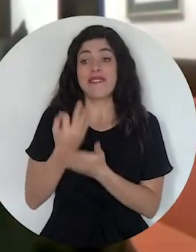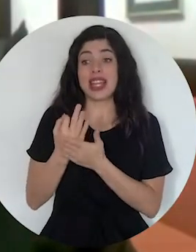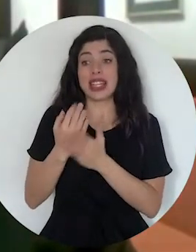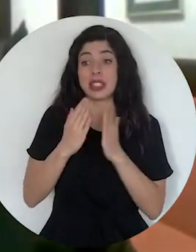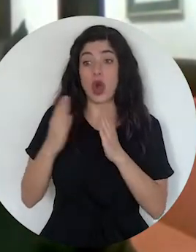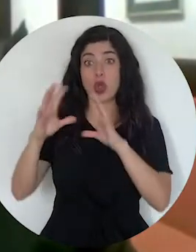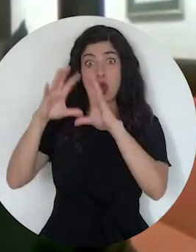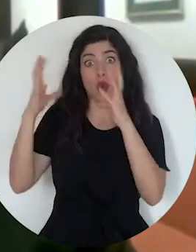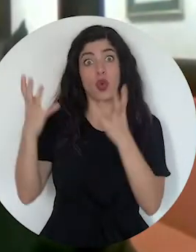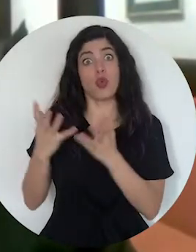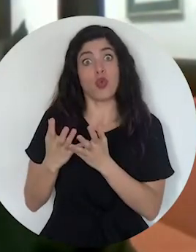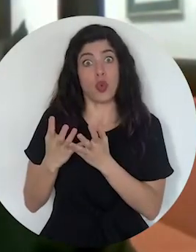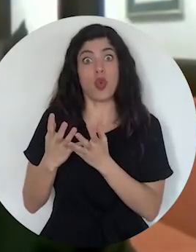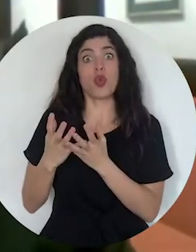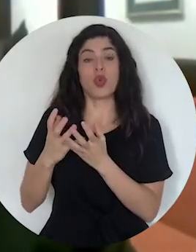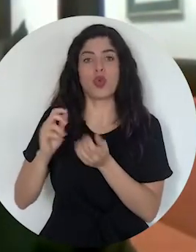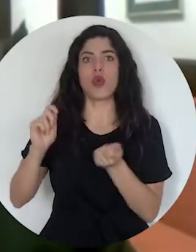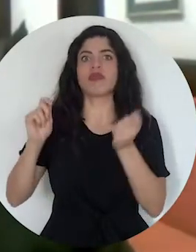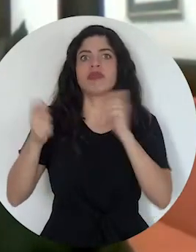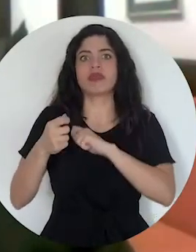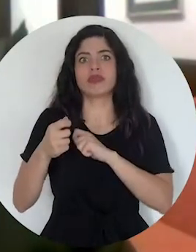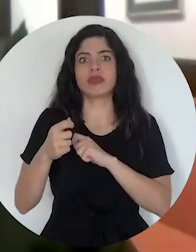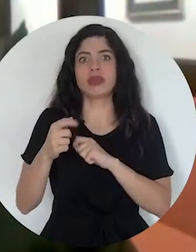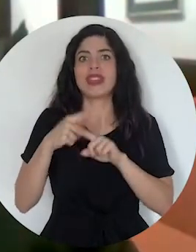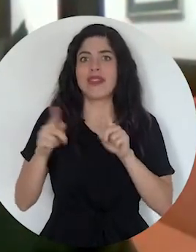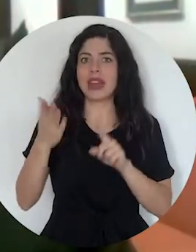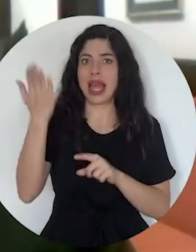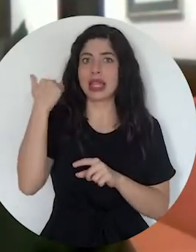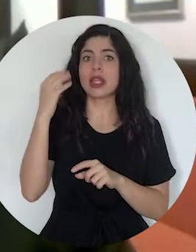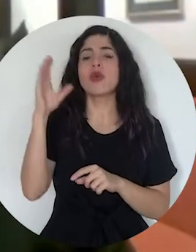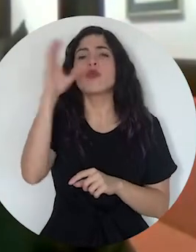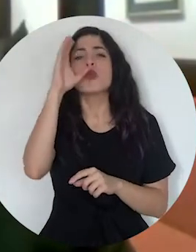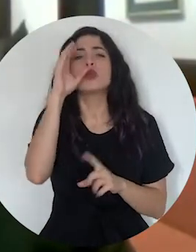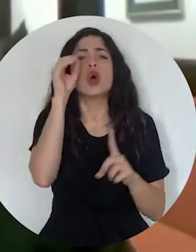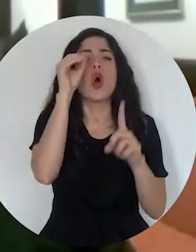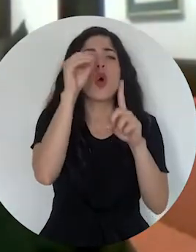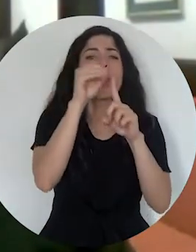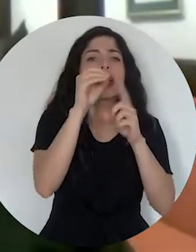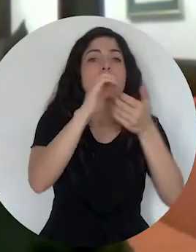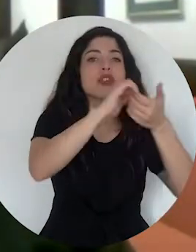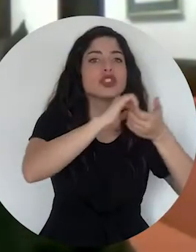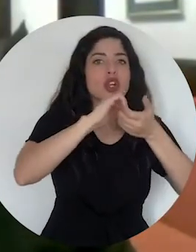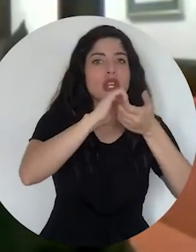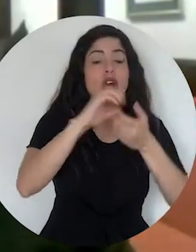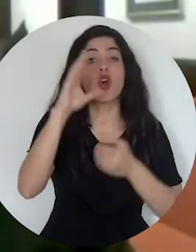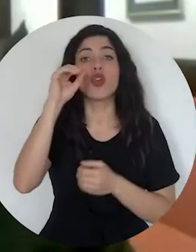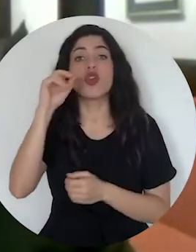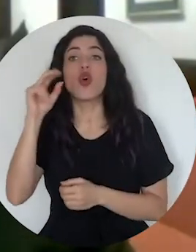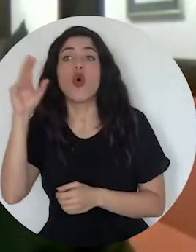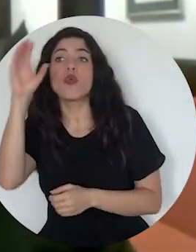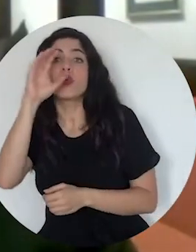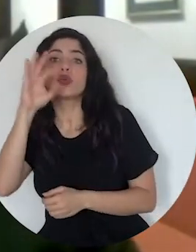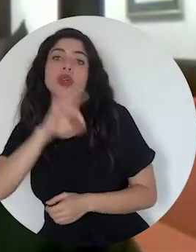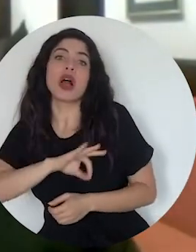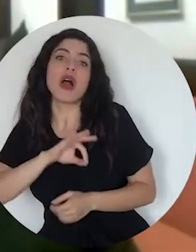that is different than in the current one, motivated by solidarity and not profit.